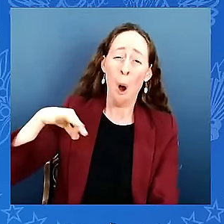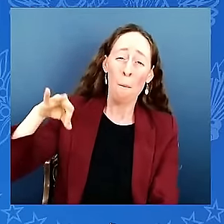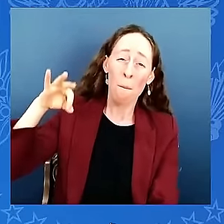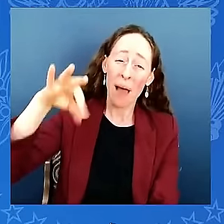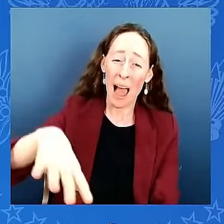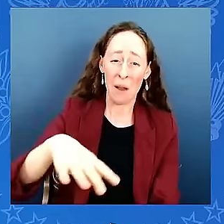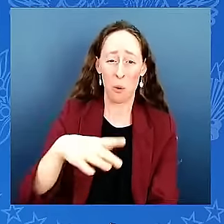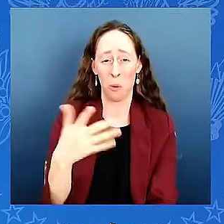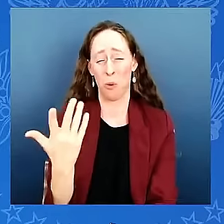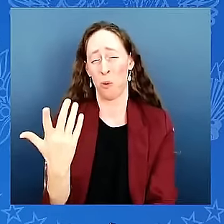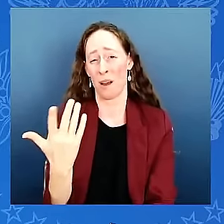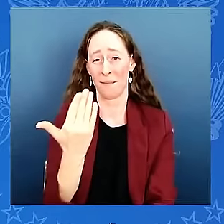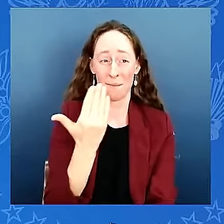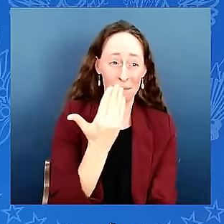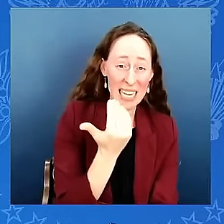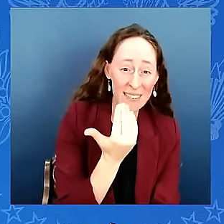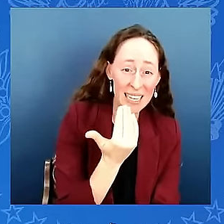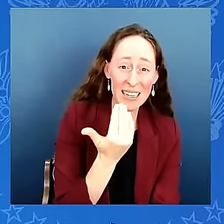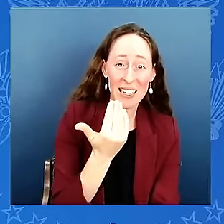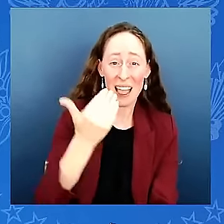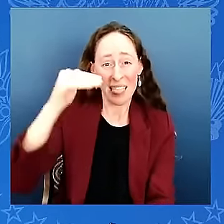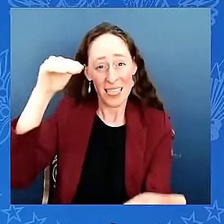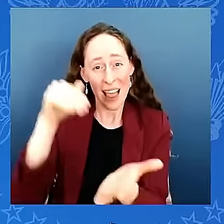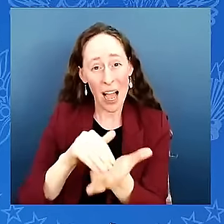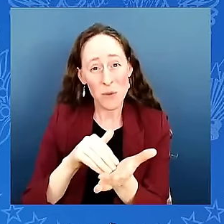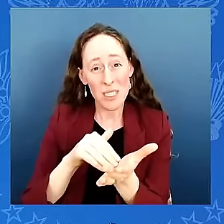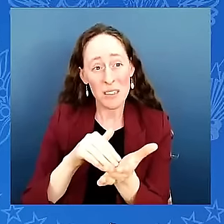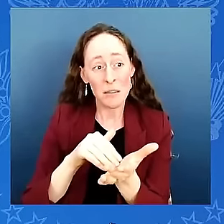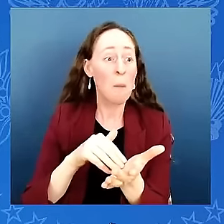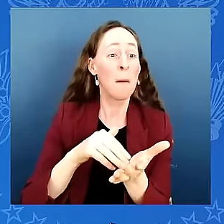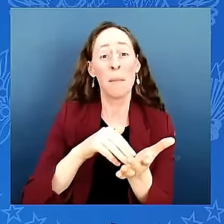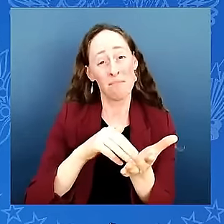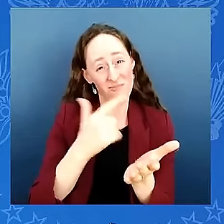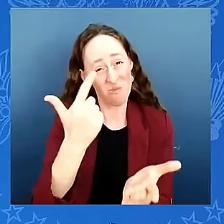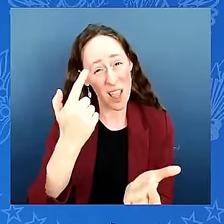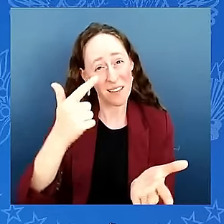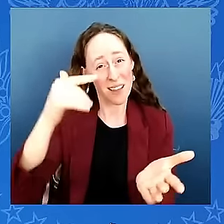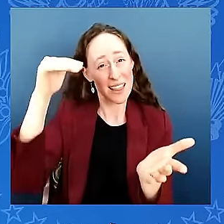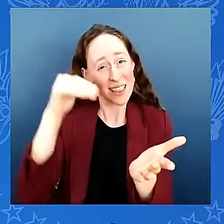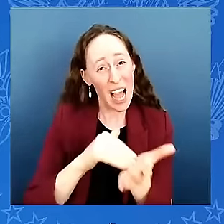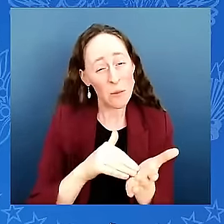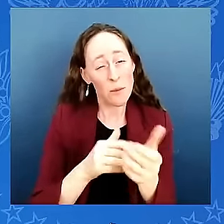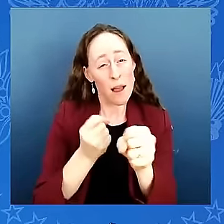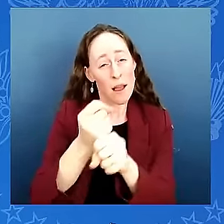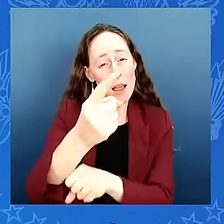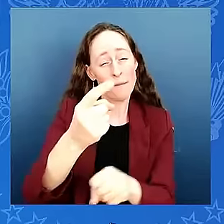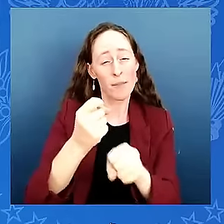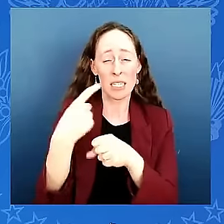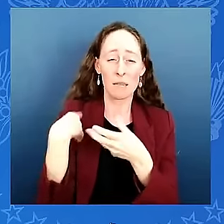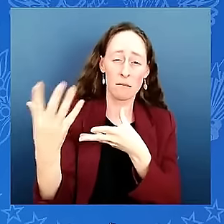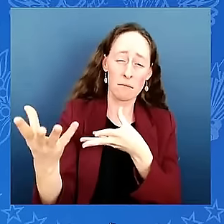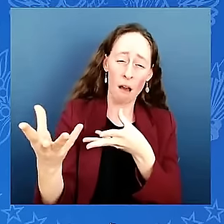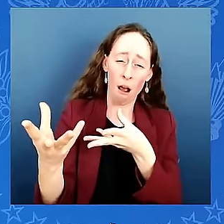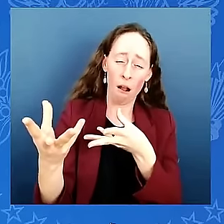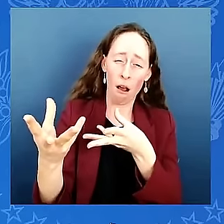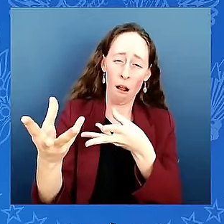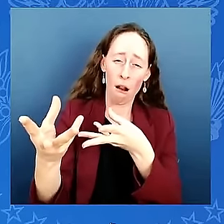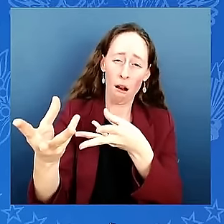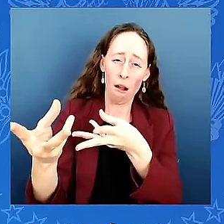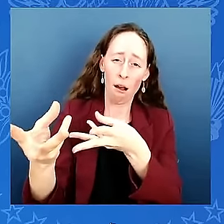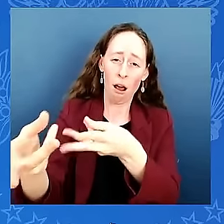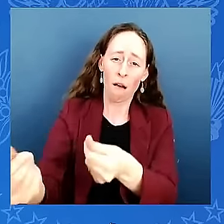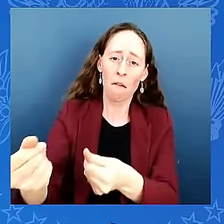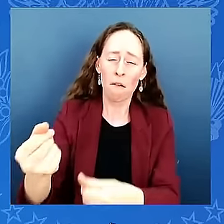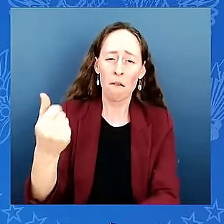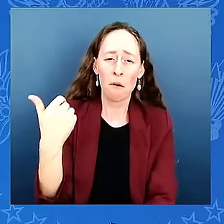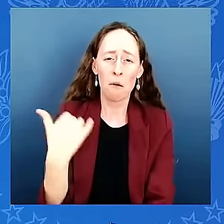a year every year for nine years my energy to fight my cancer was diverted to finding ways to fund my